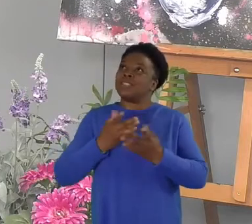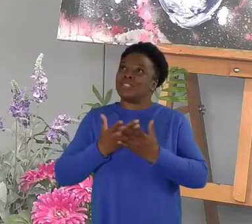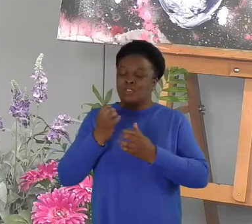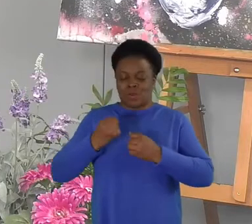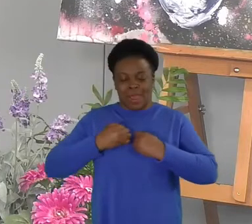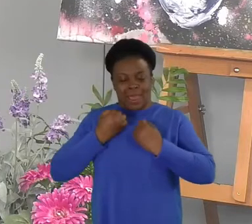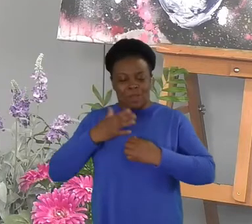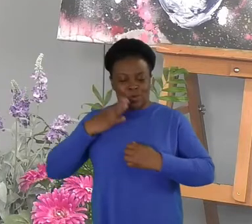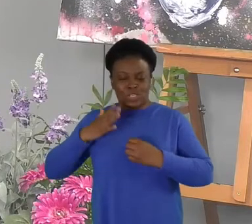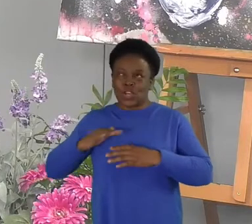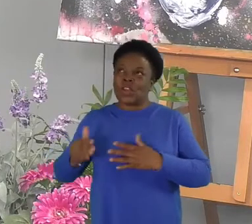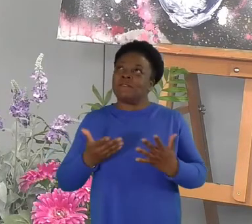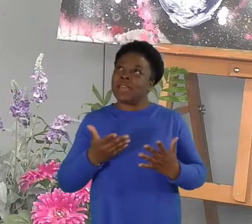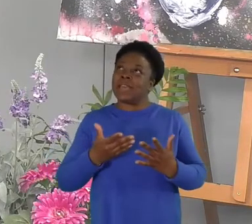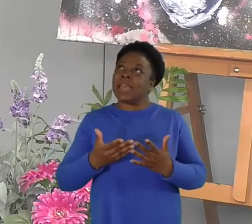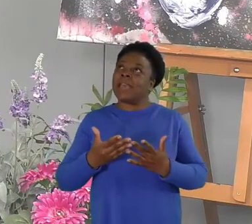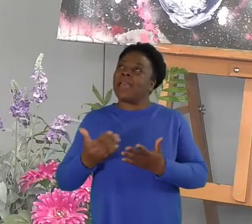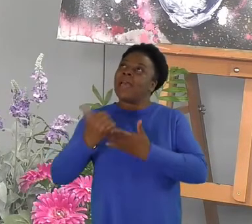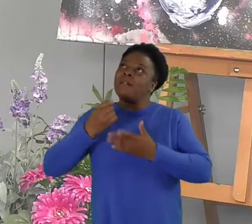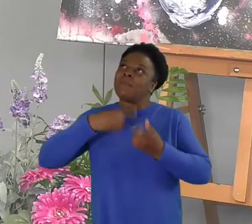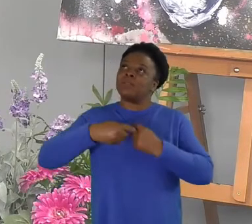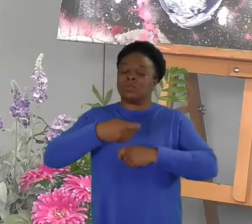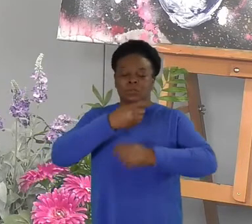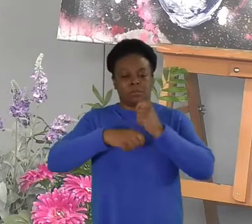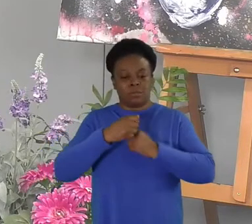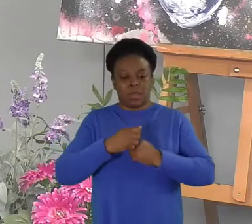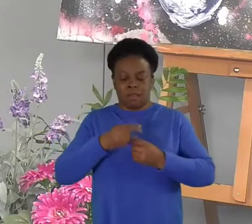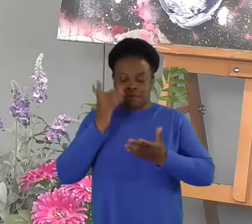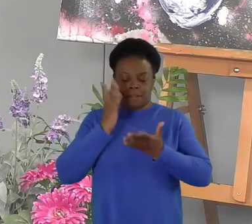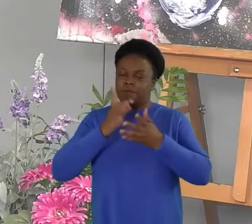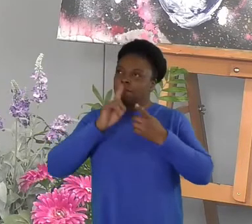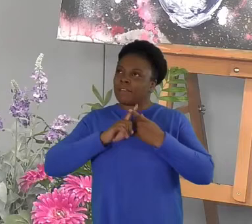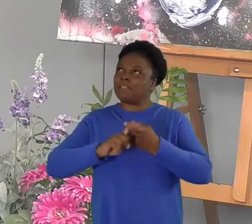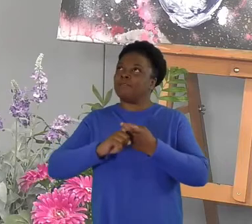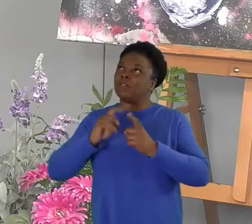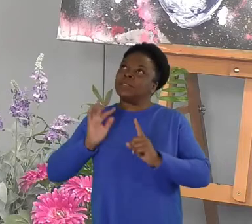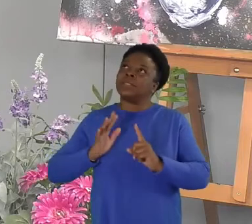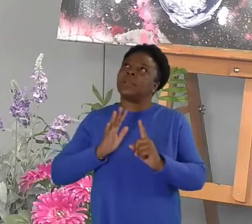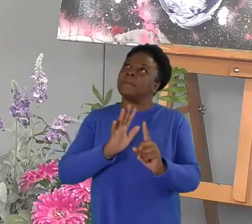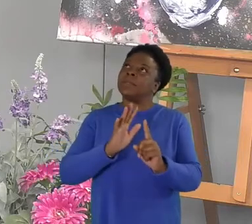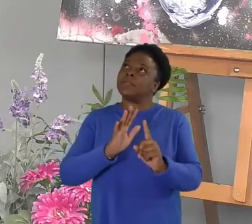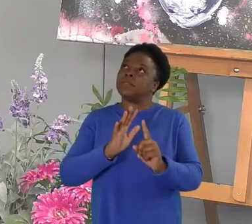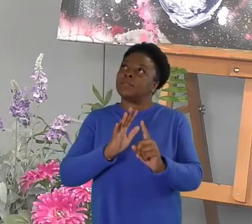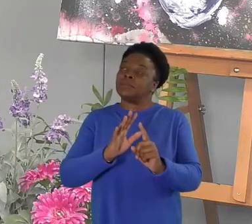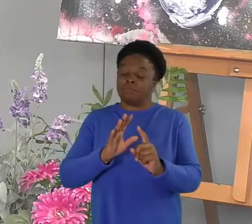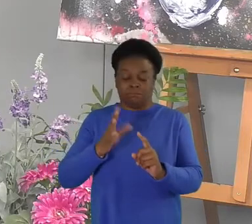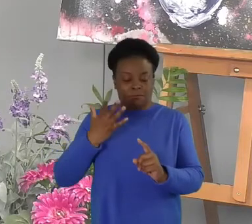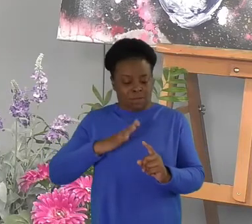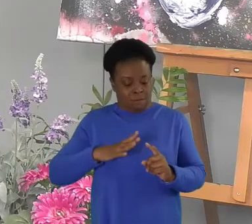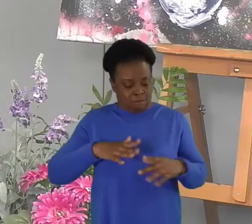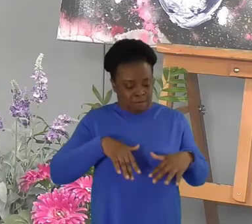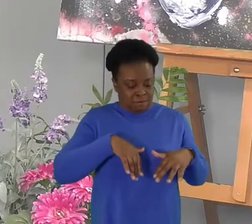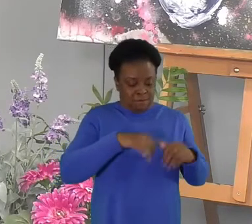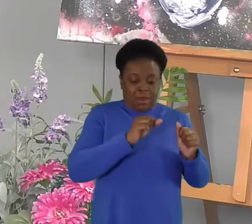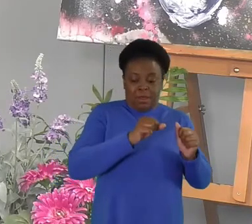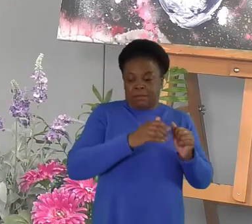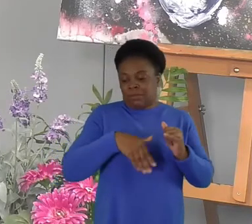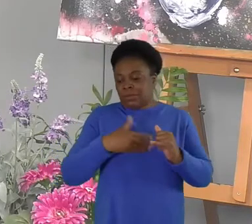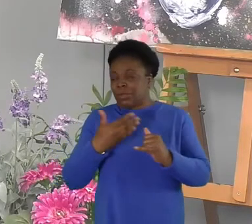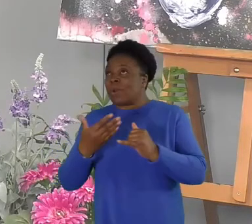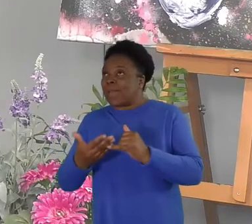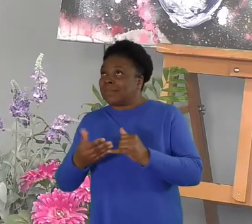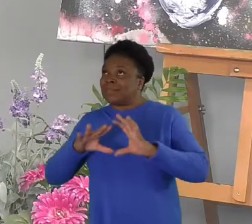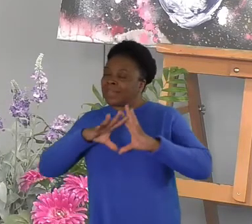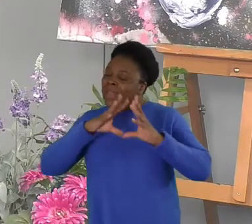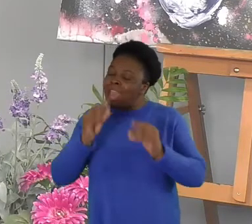disciples who glorify you in the whole of life, beginnings and endings and all that lies in